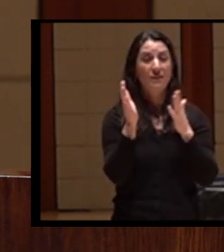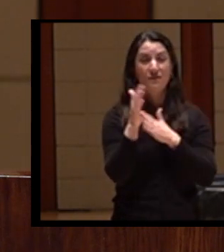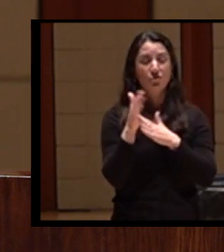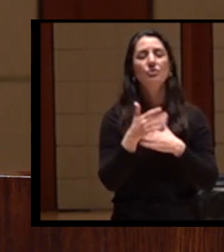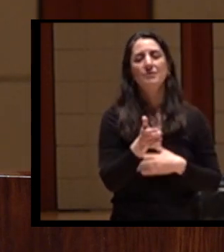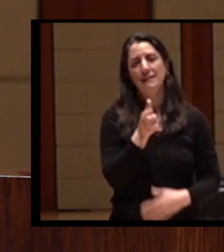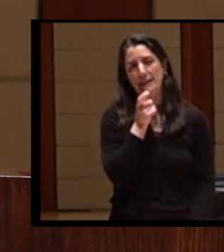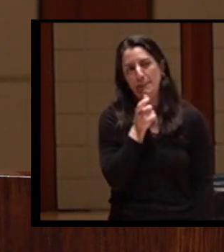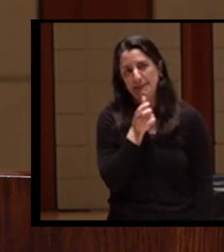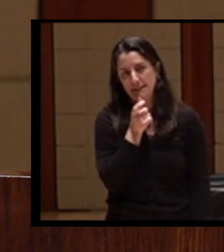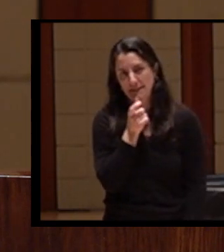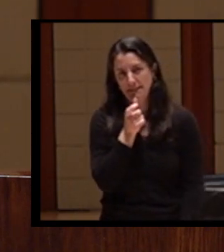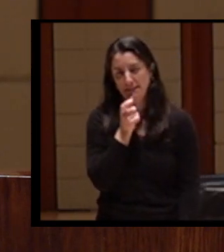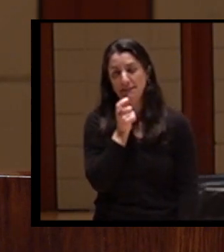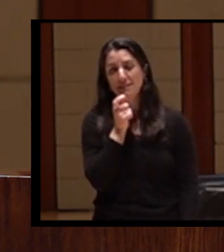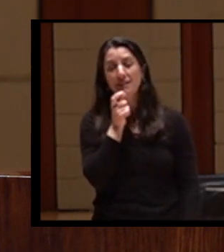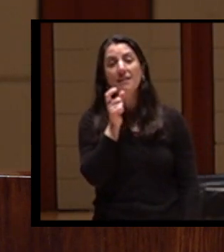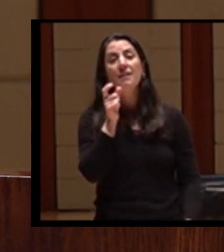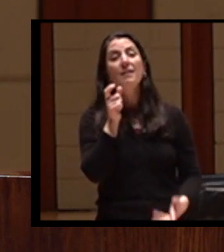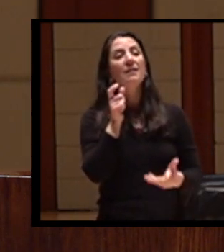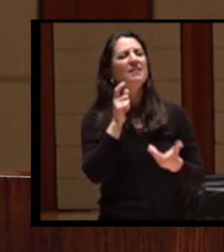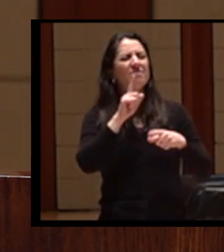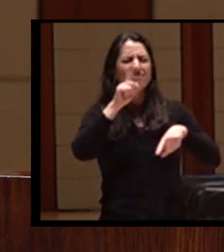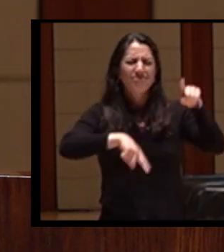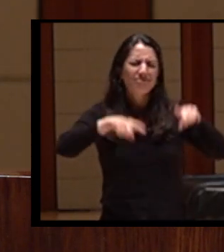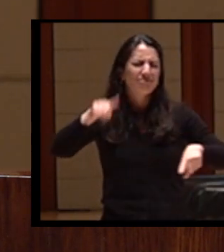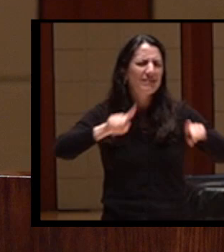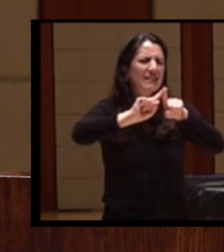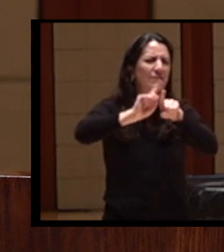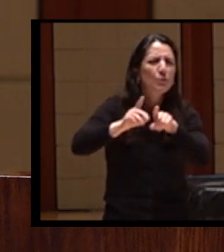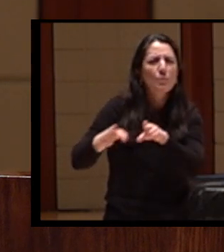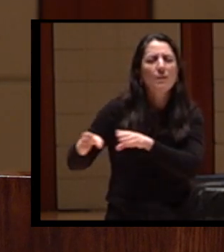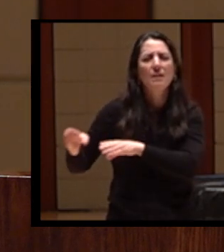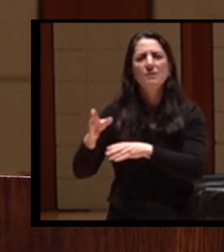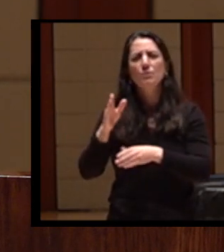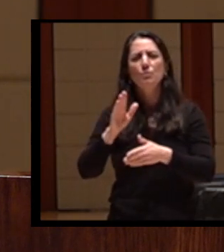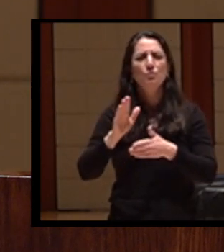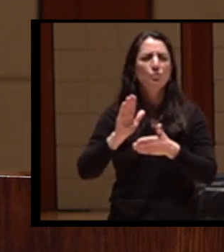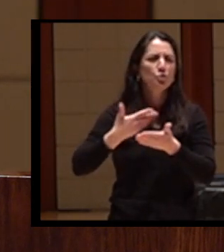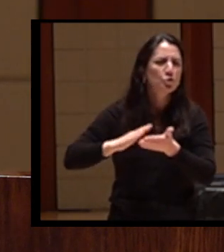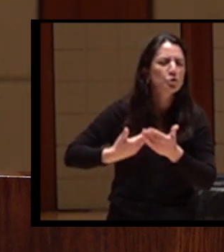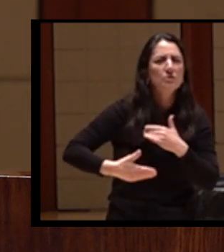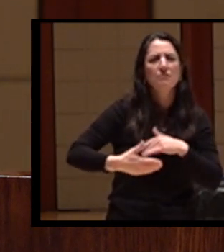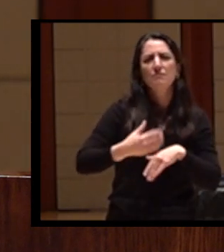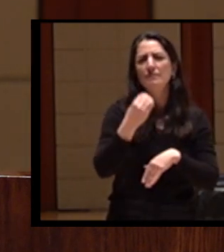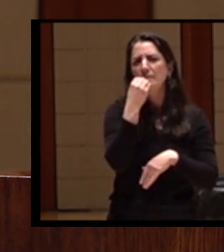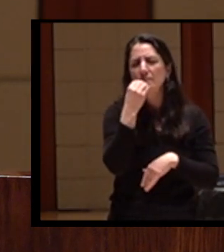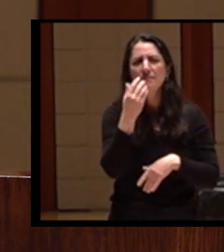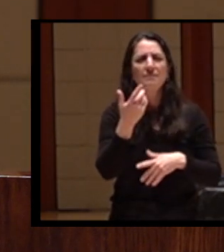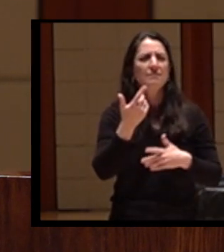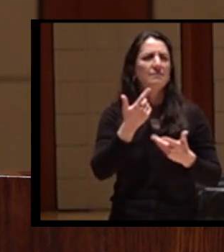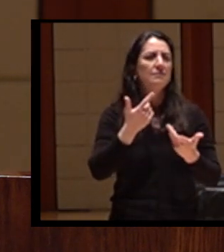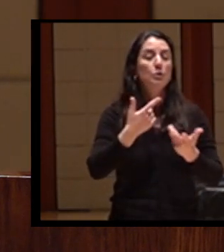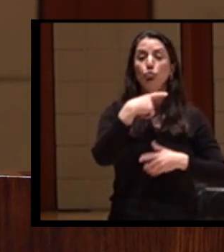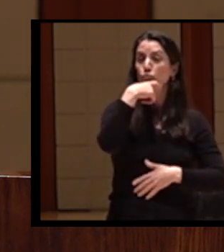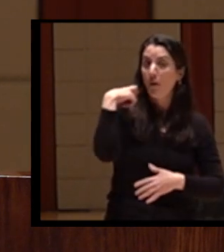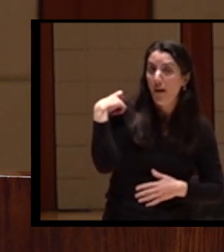sticks over an open fire, dried, canned, or traded. There were salmon and